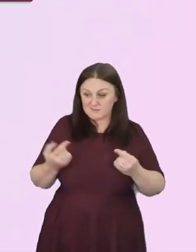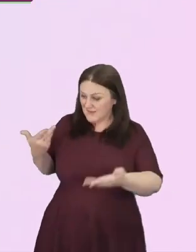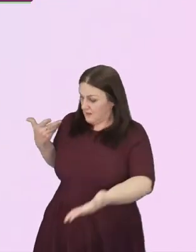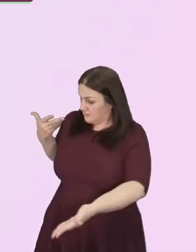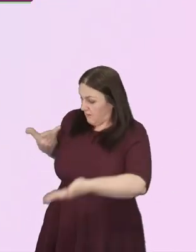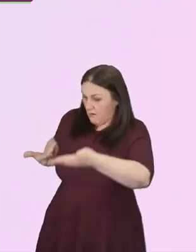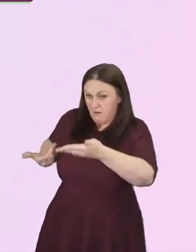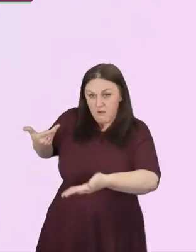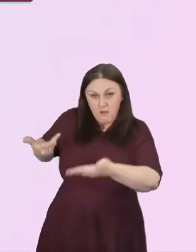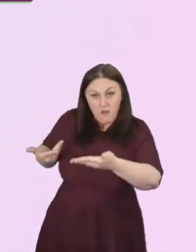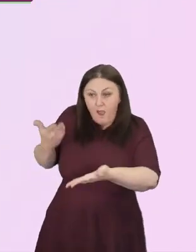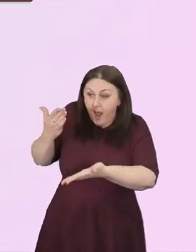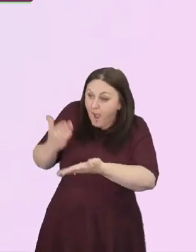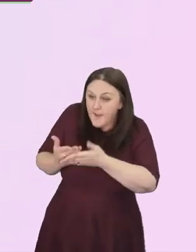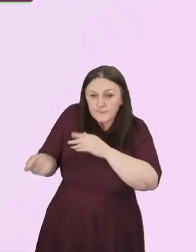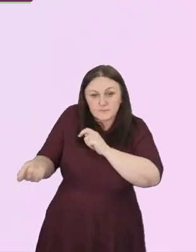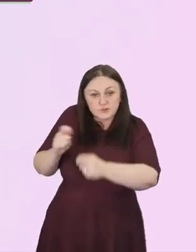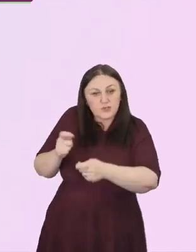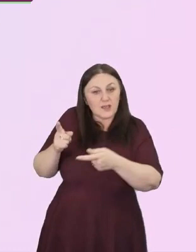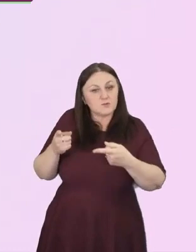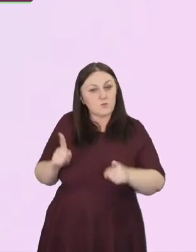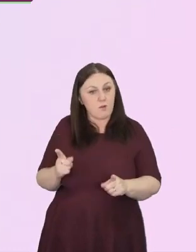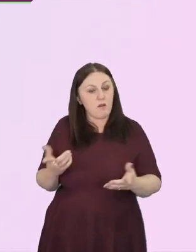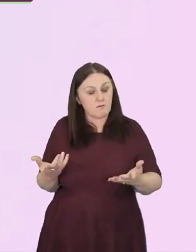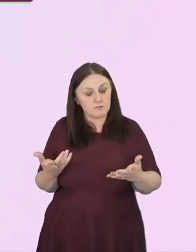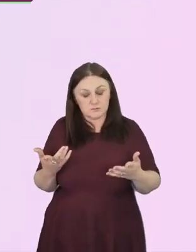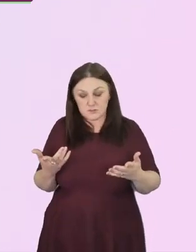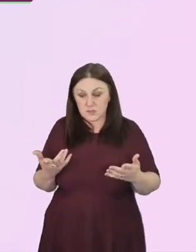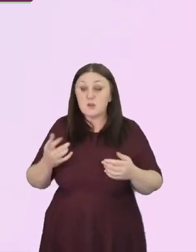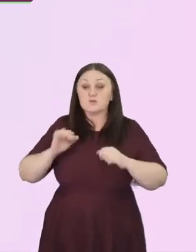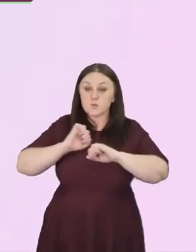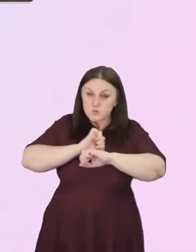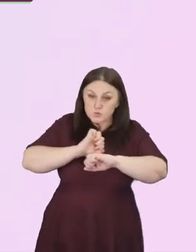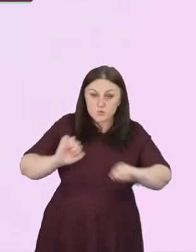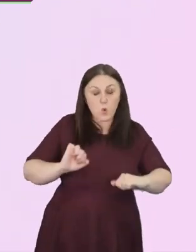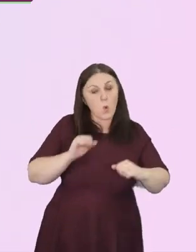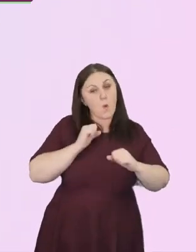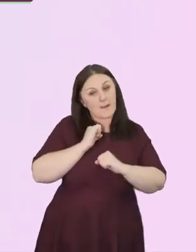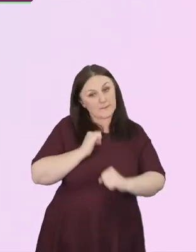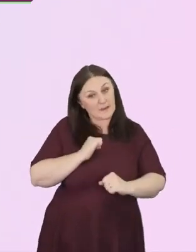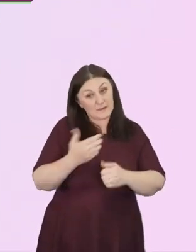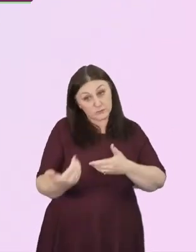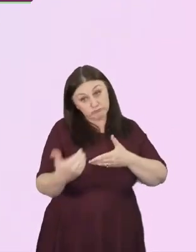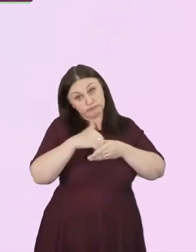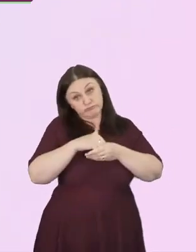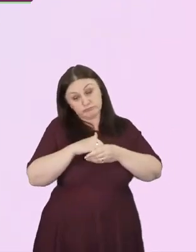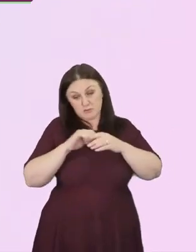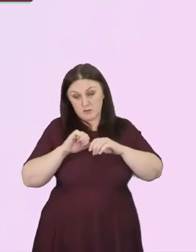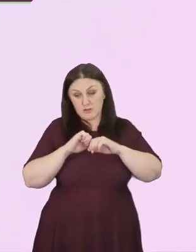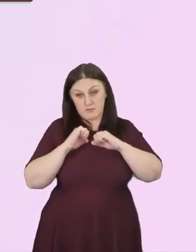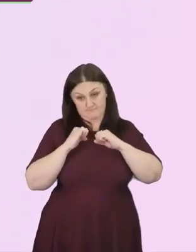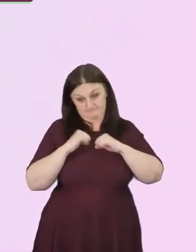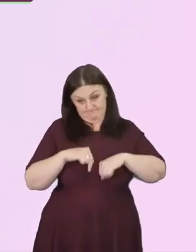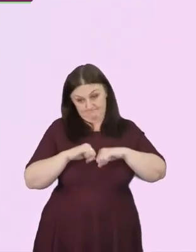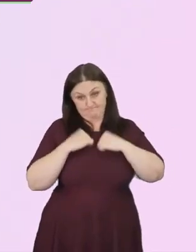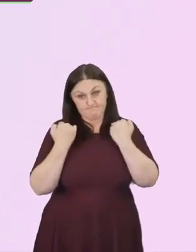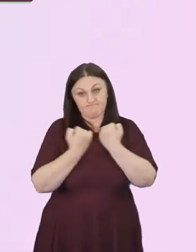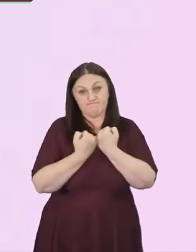to share with Baptists together, and your commitment to be in the webinar all the more important?